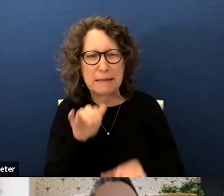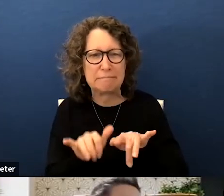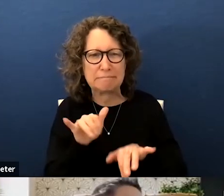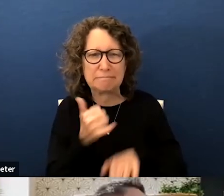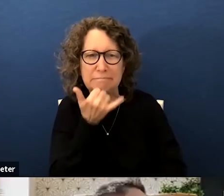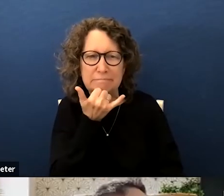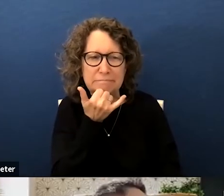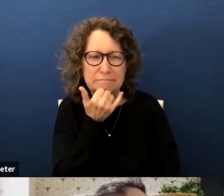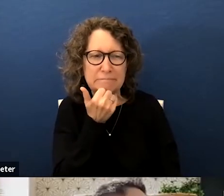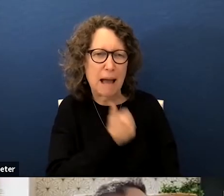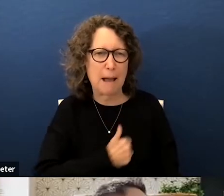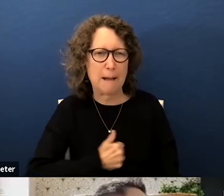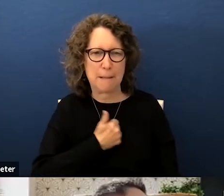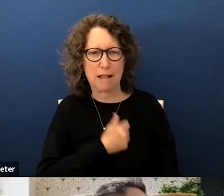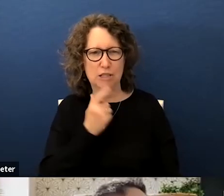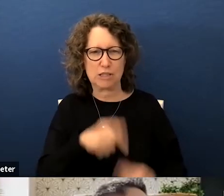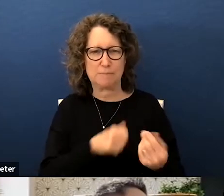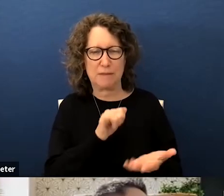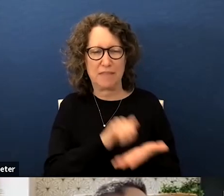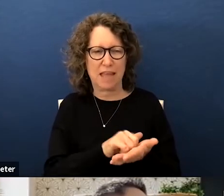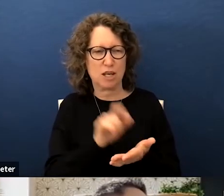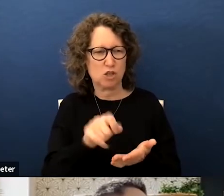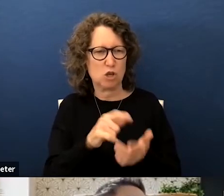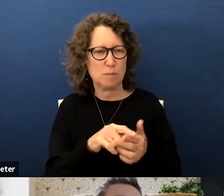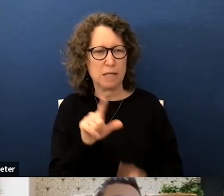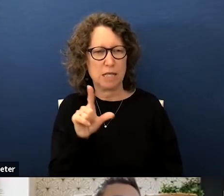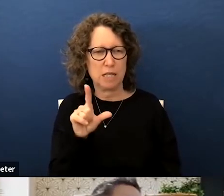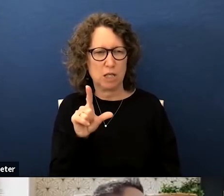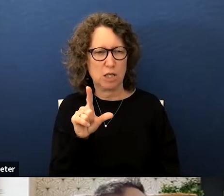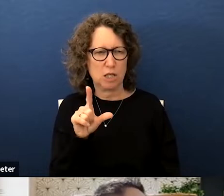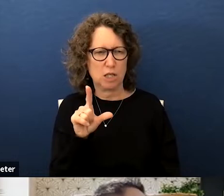it it um should be 20